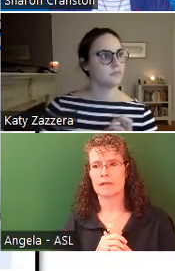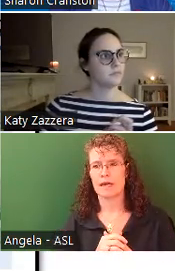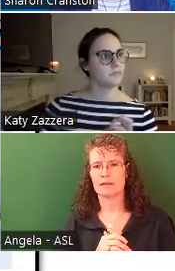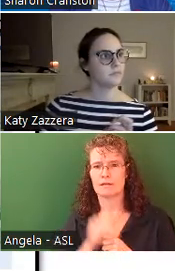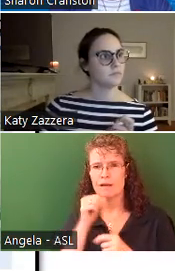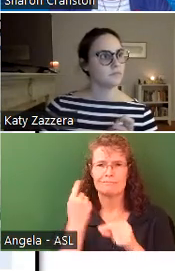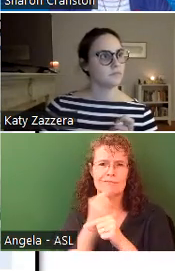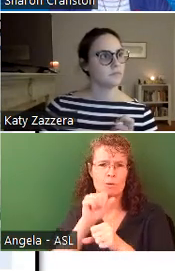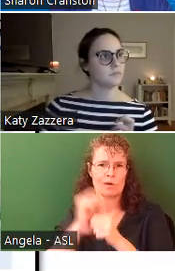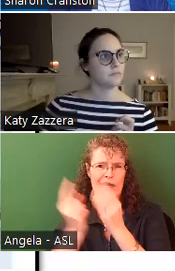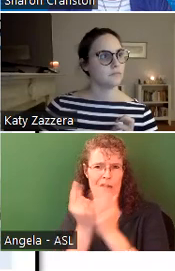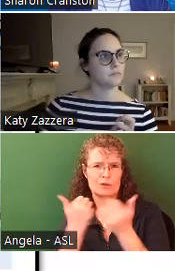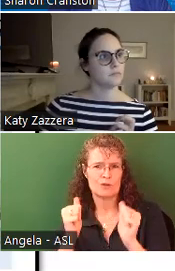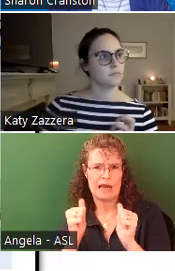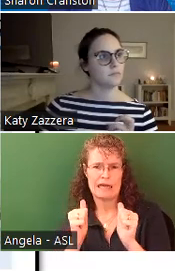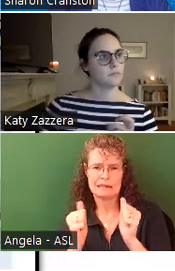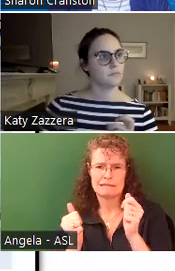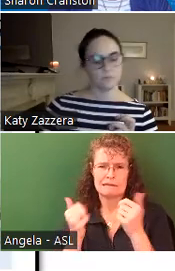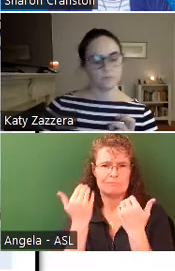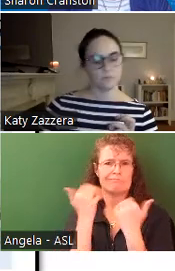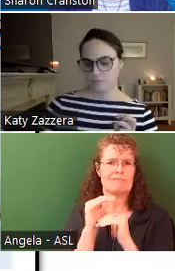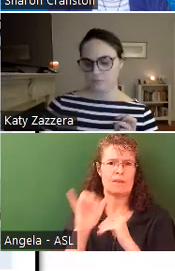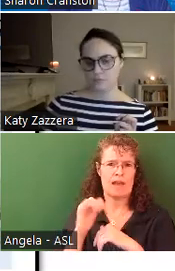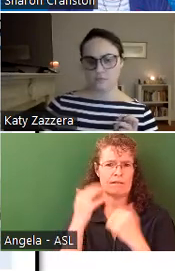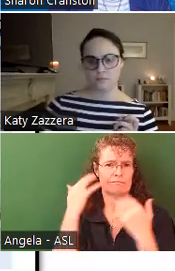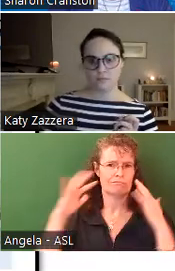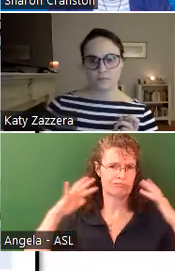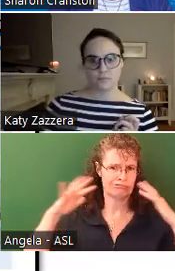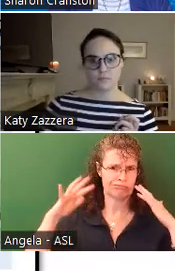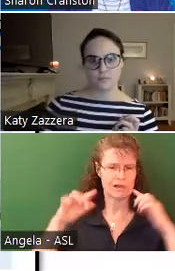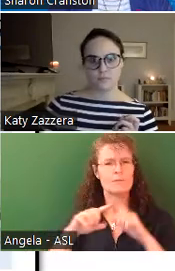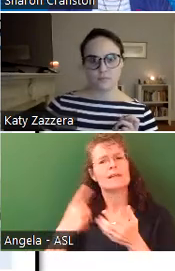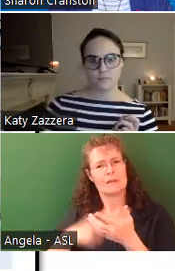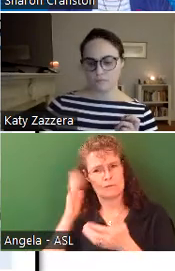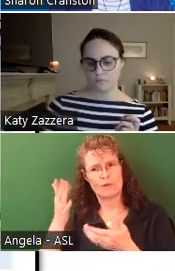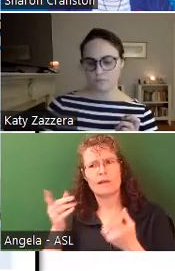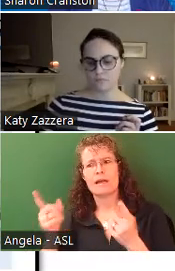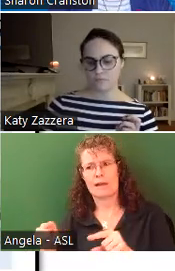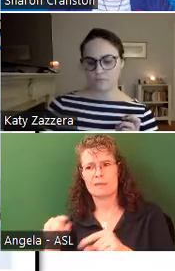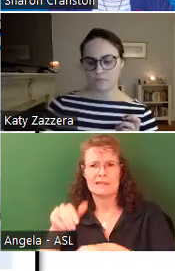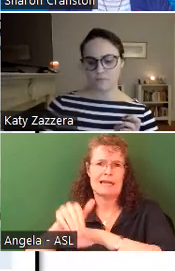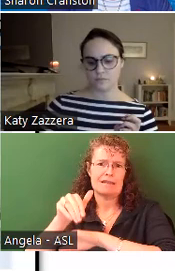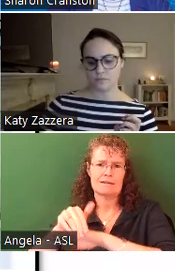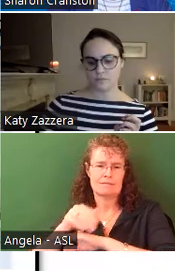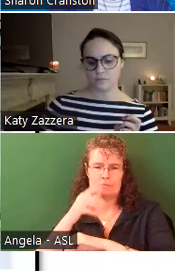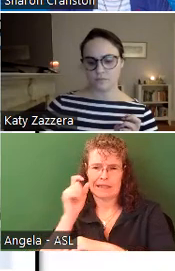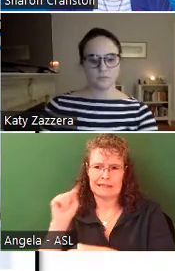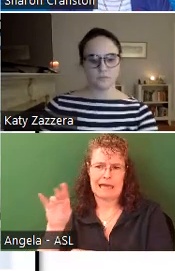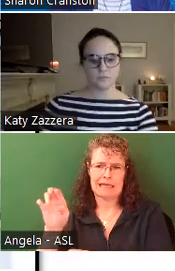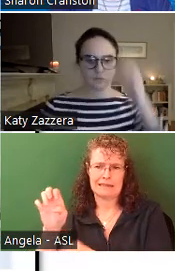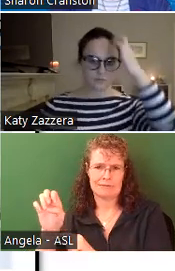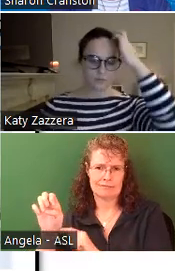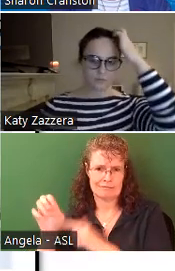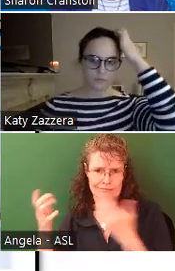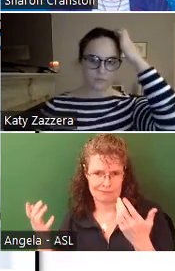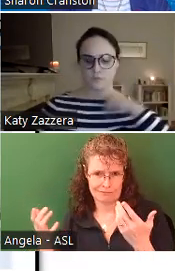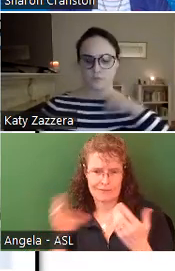hours, but there will be times when we do need to have some construction work happening at night, simply because of when the tides are and the